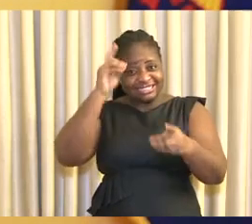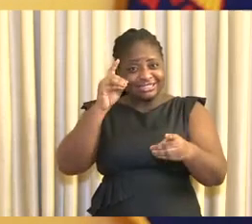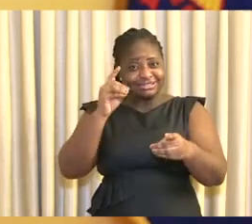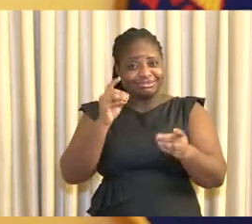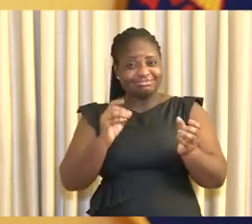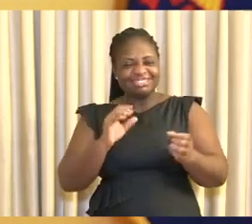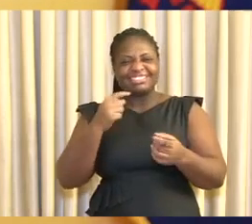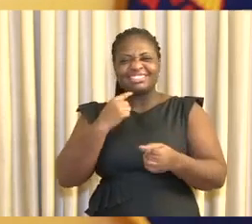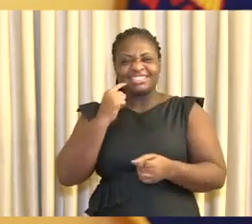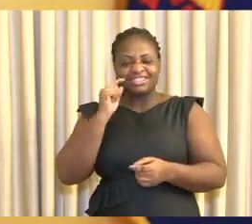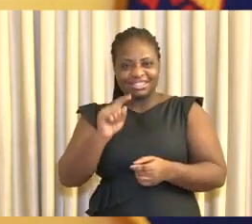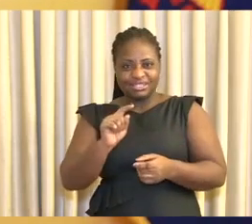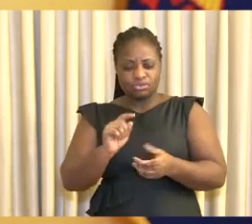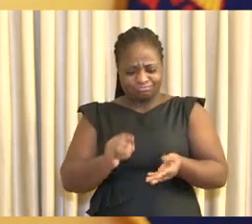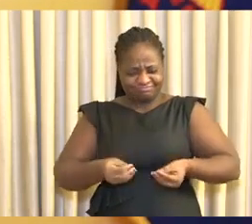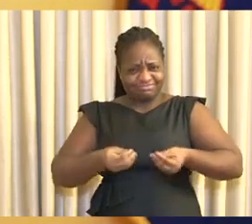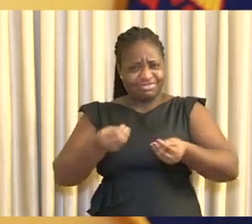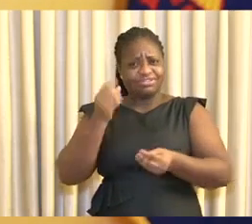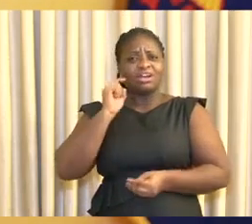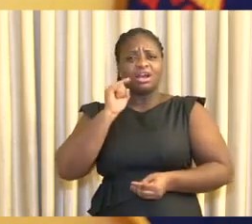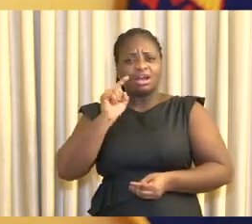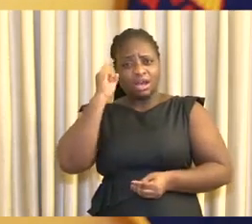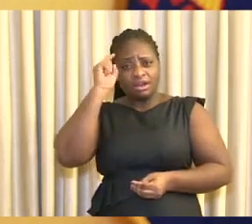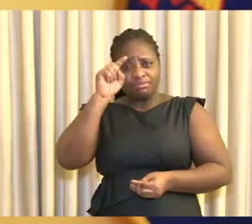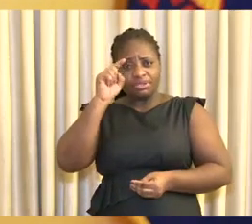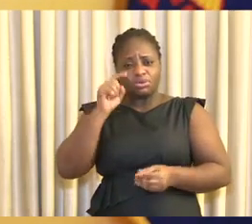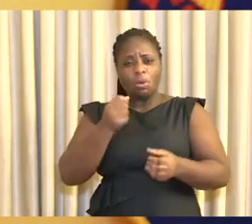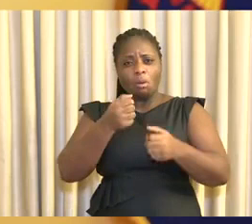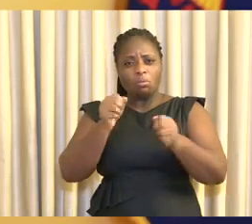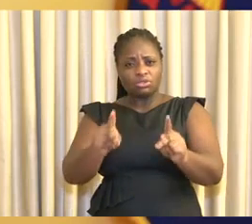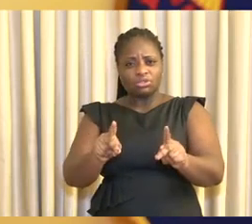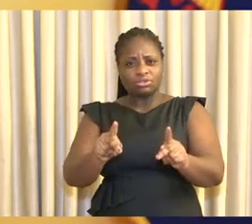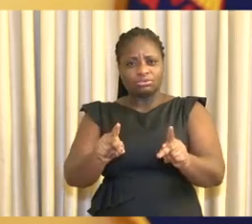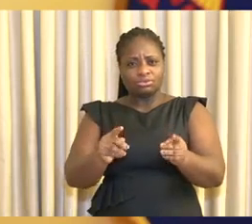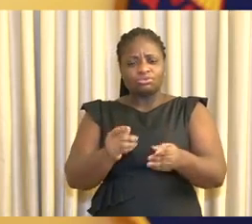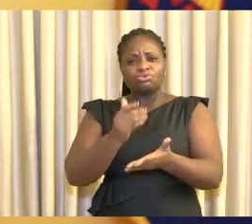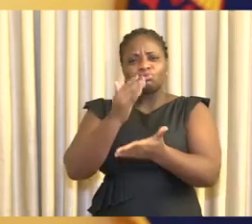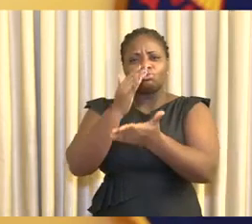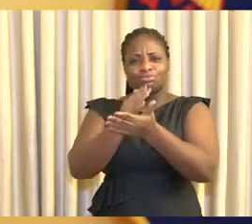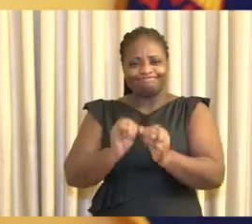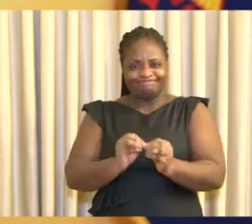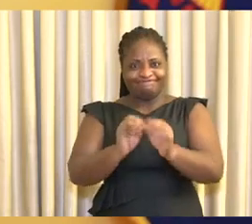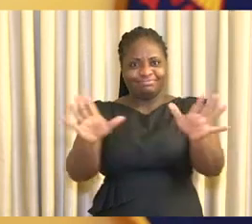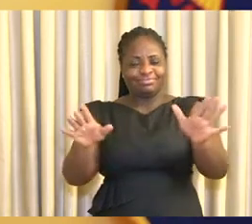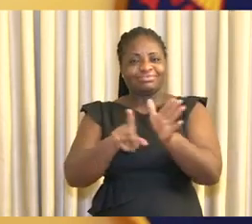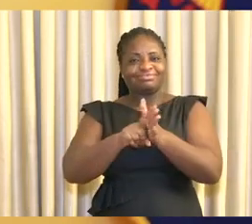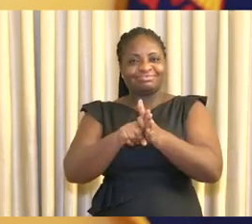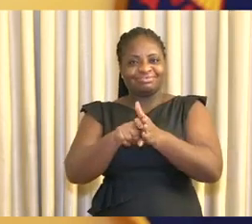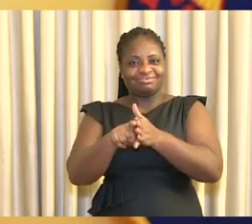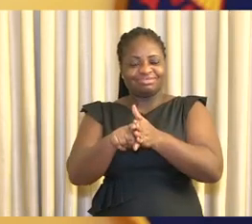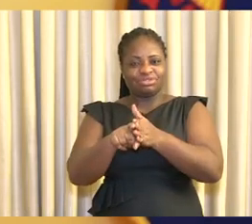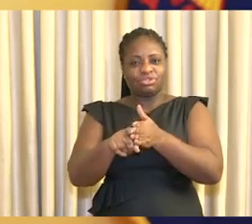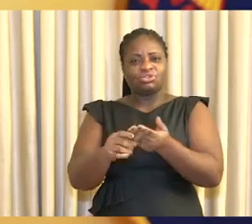to give government the opportunity to try to contain the spread of the virus, scale up